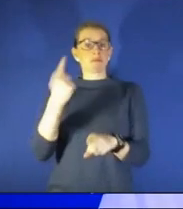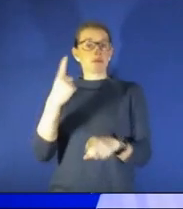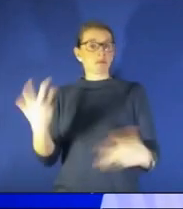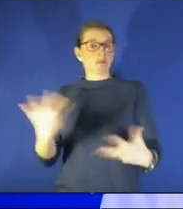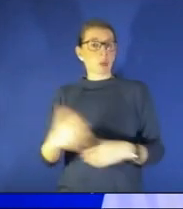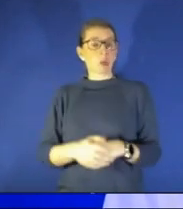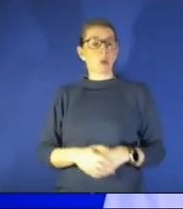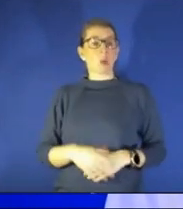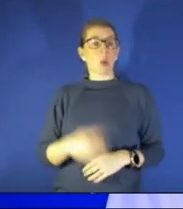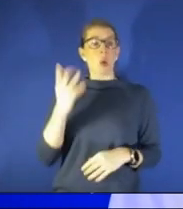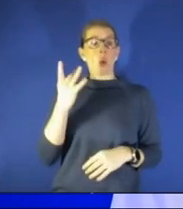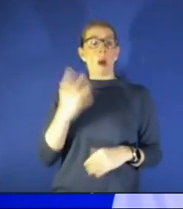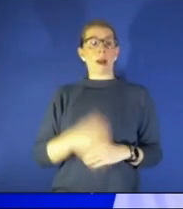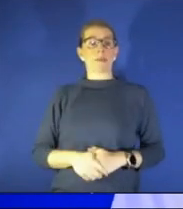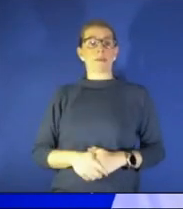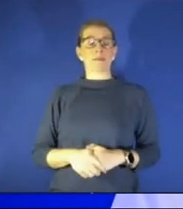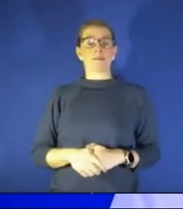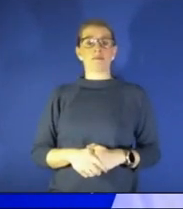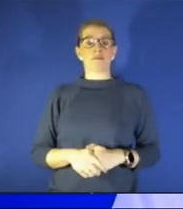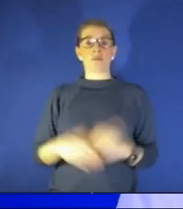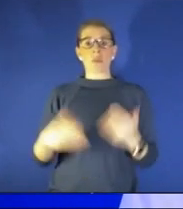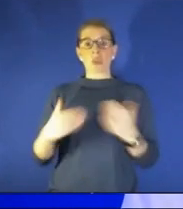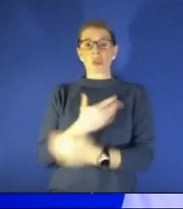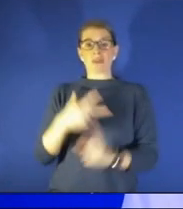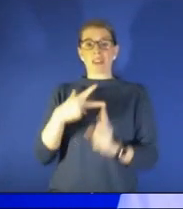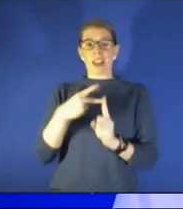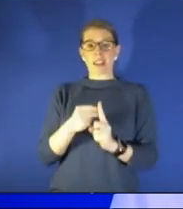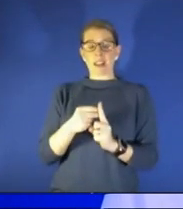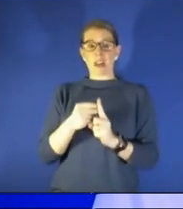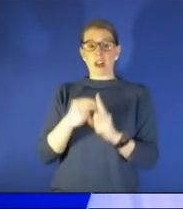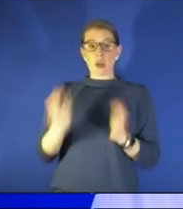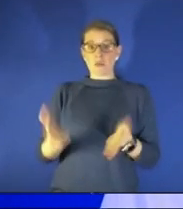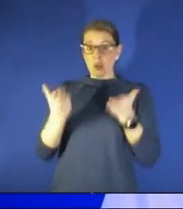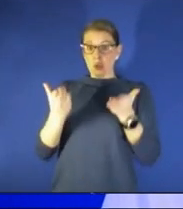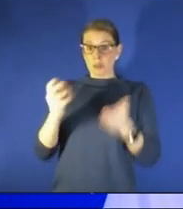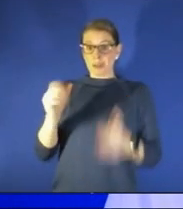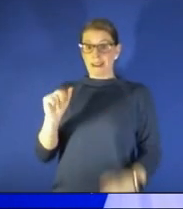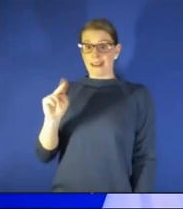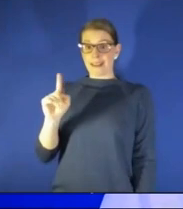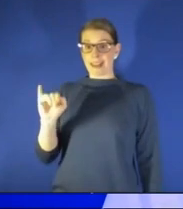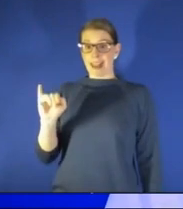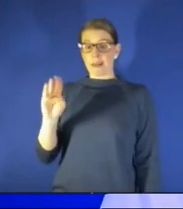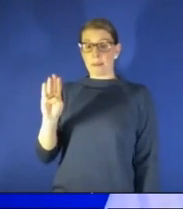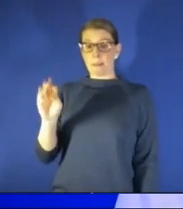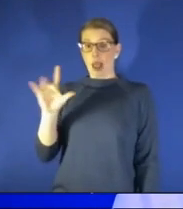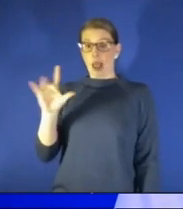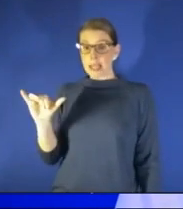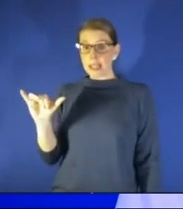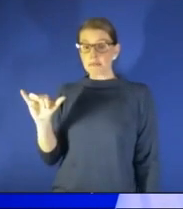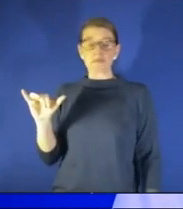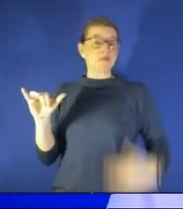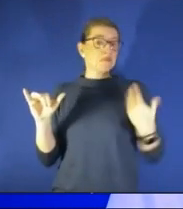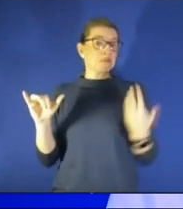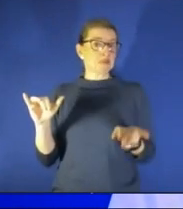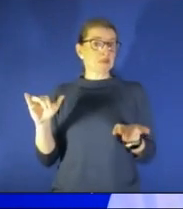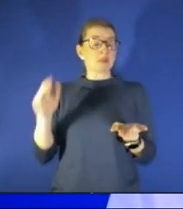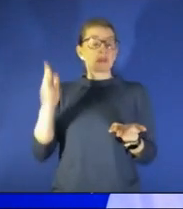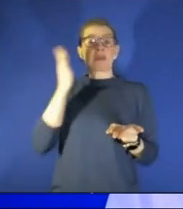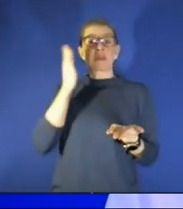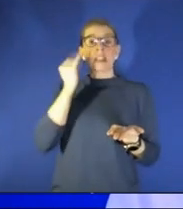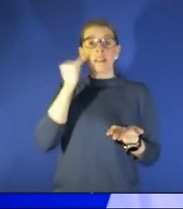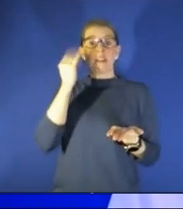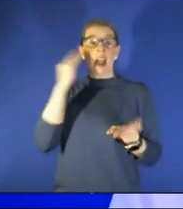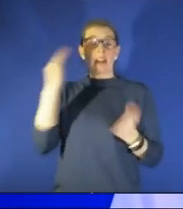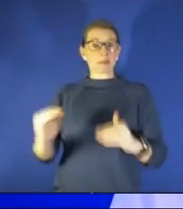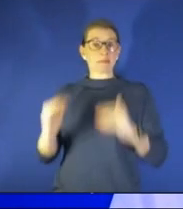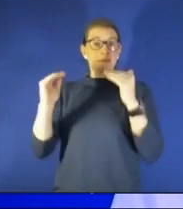to get a new vaccine is it to boost our antibodies because we know if you have higher levels of antibodies you have less risk